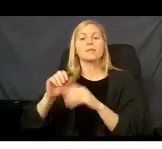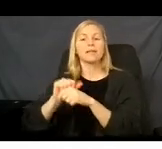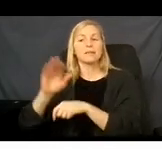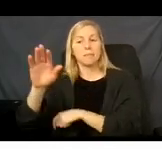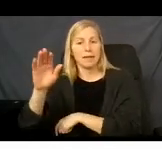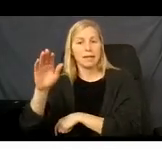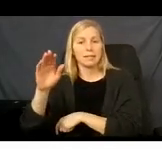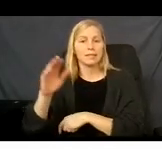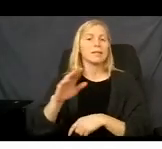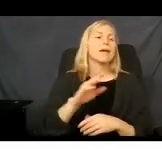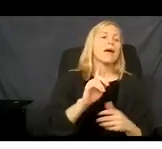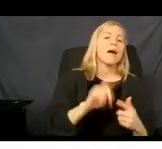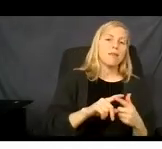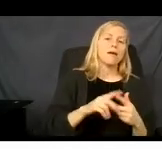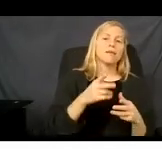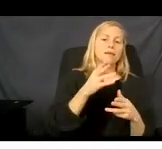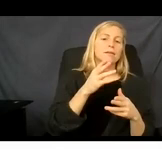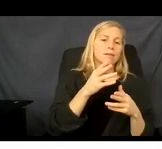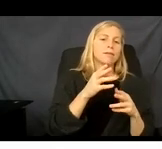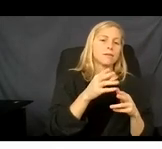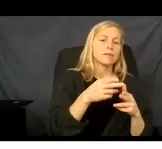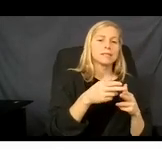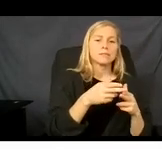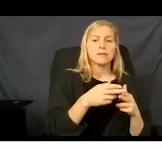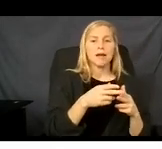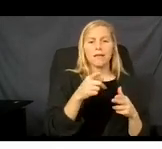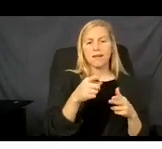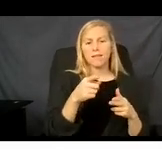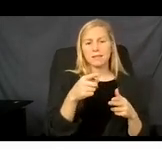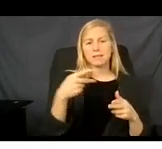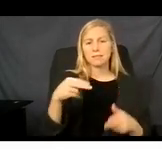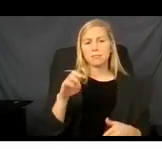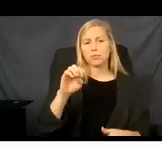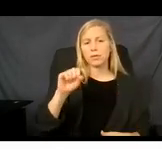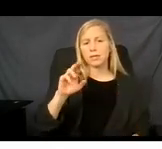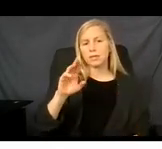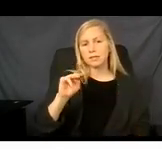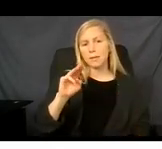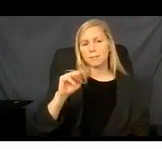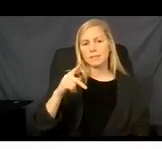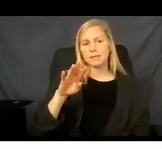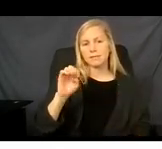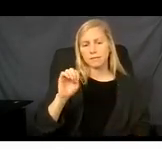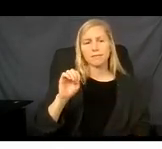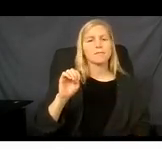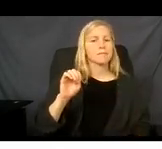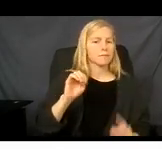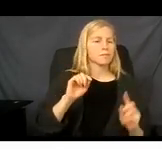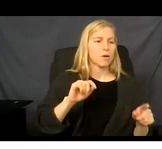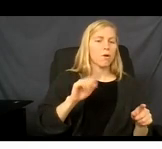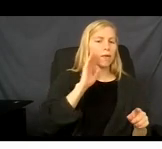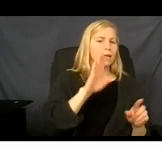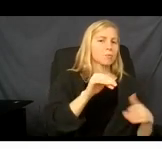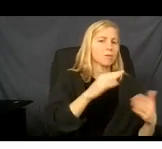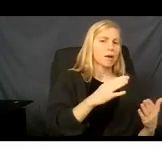attend to you at that time. It would only cover outpatient services. So if you are under the